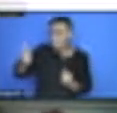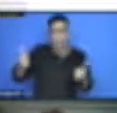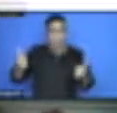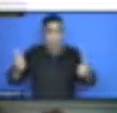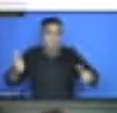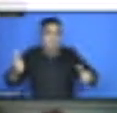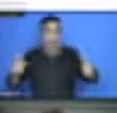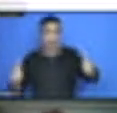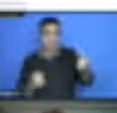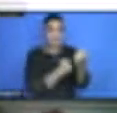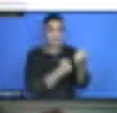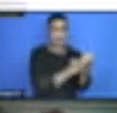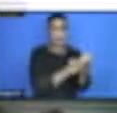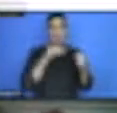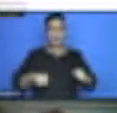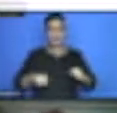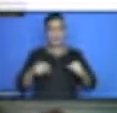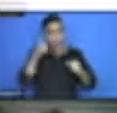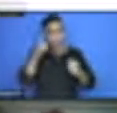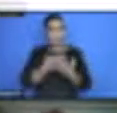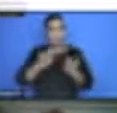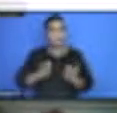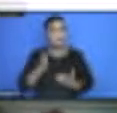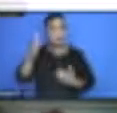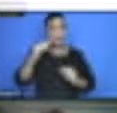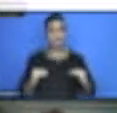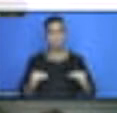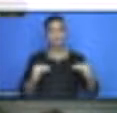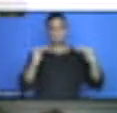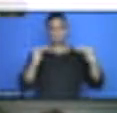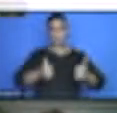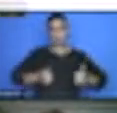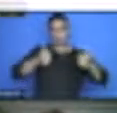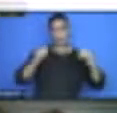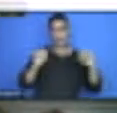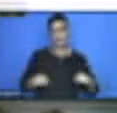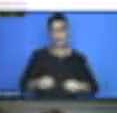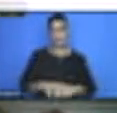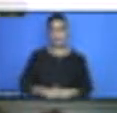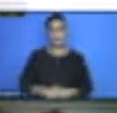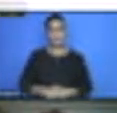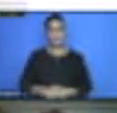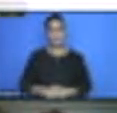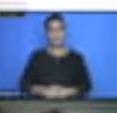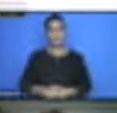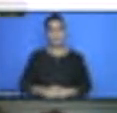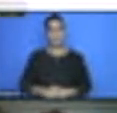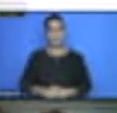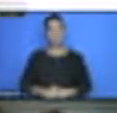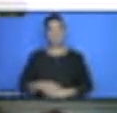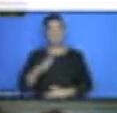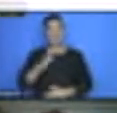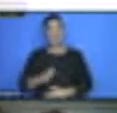So what you do also, secondly, what you need for this is basically you need to develop these two towns